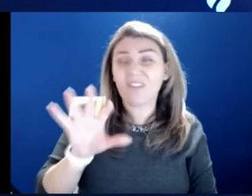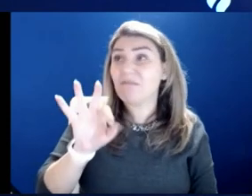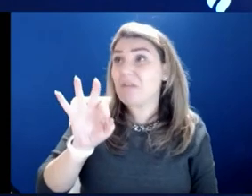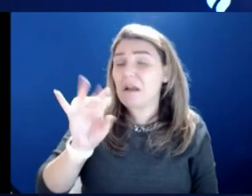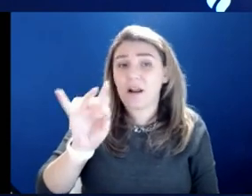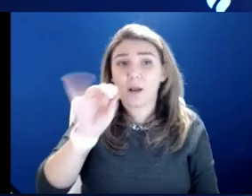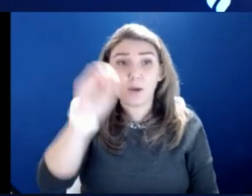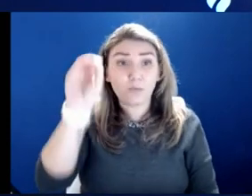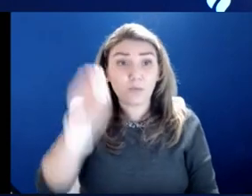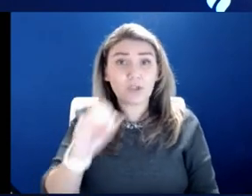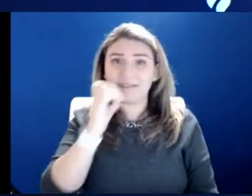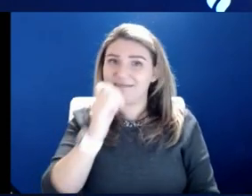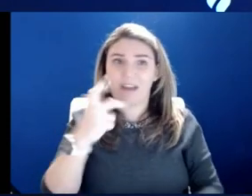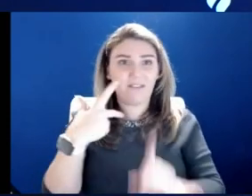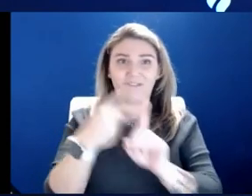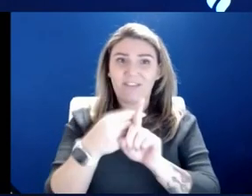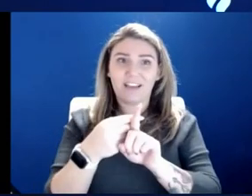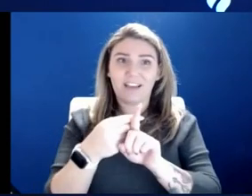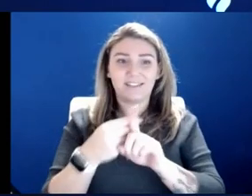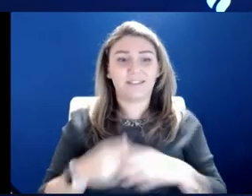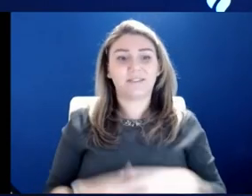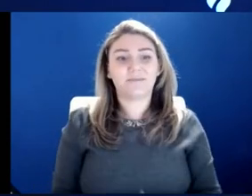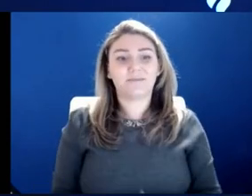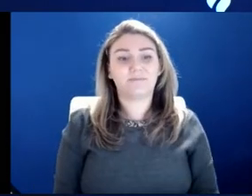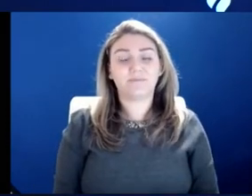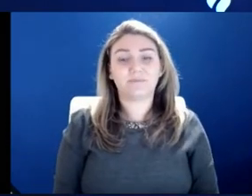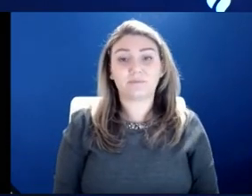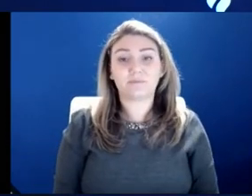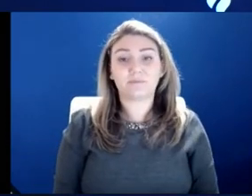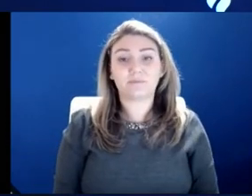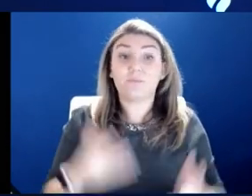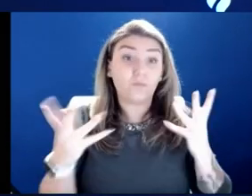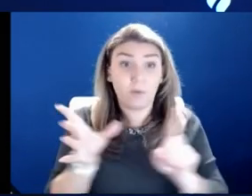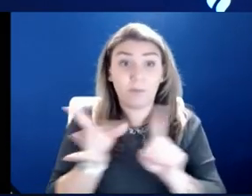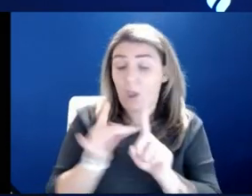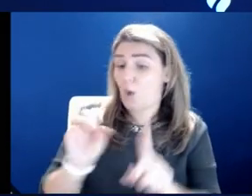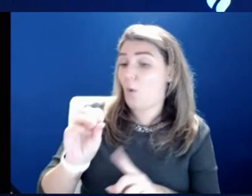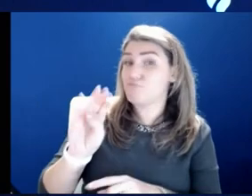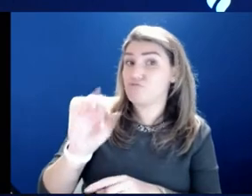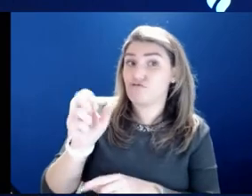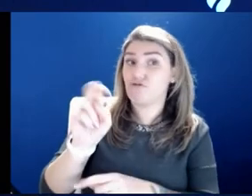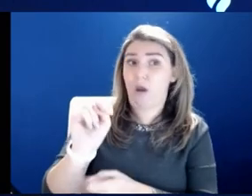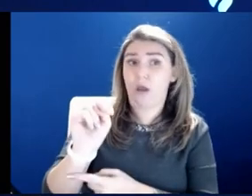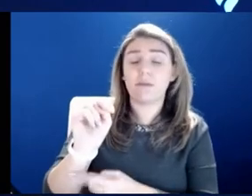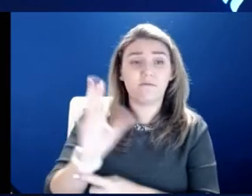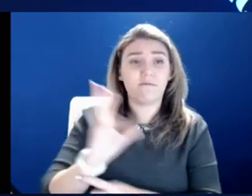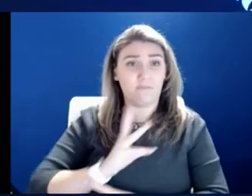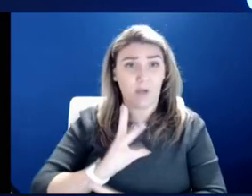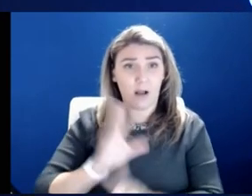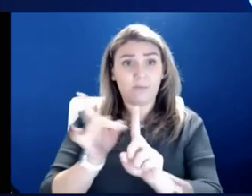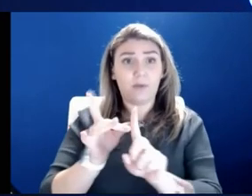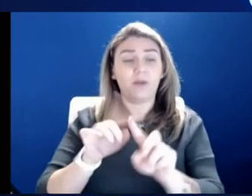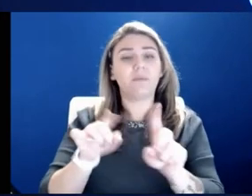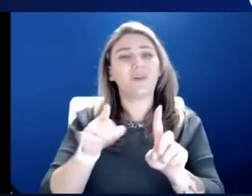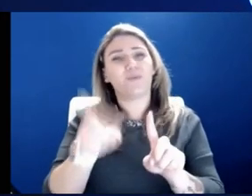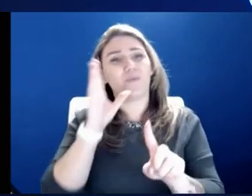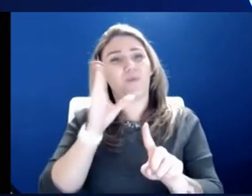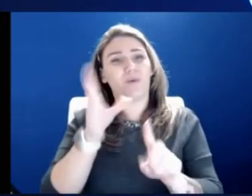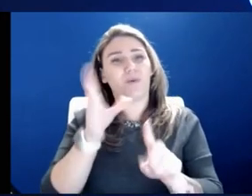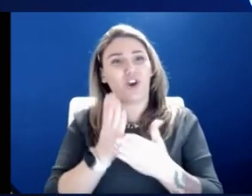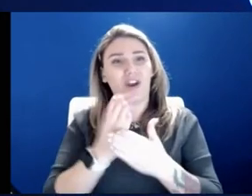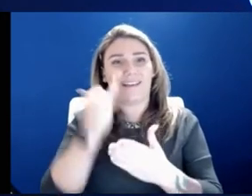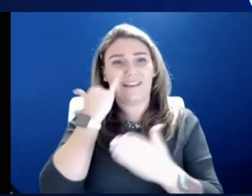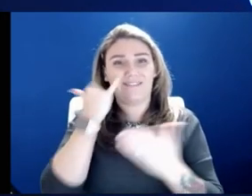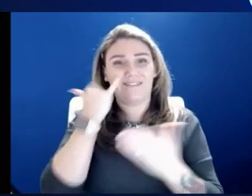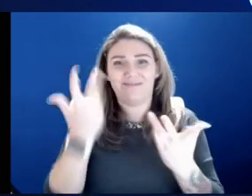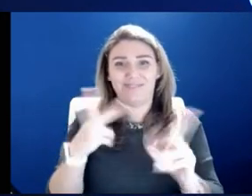unvaccinated. Yeah. So you may get Omicron. Okay, fine. You got Omicron, but you're going to be okay if you've been vaccinated. And